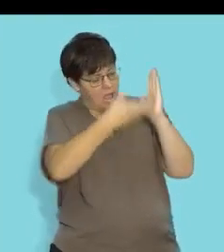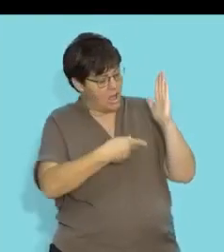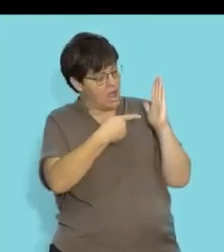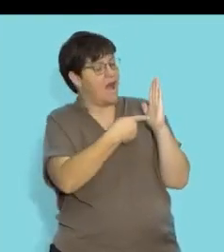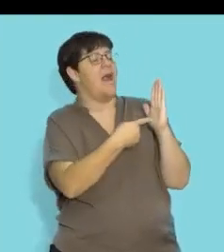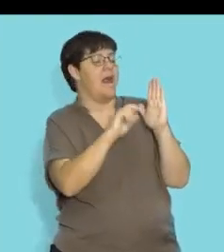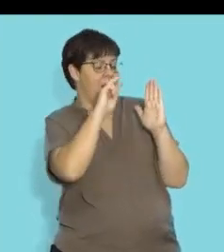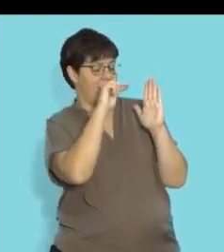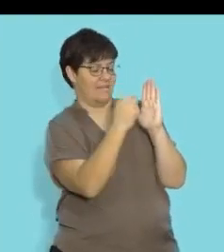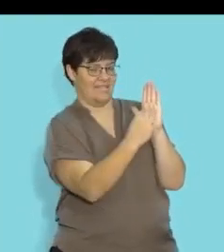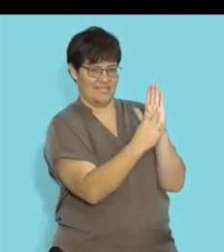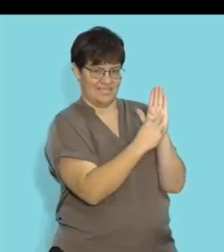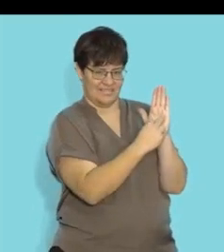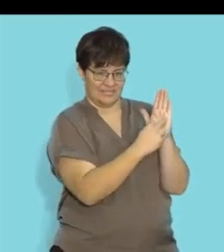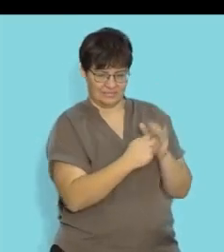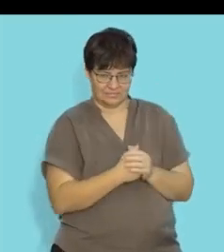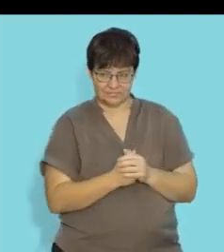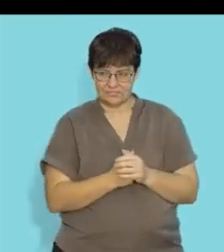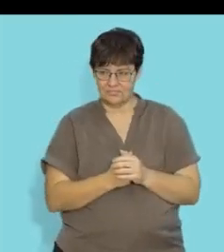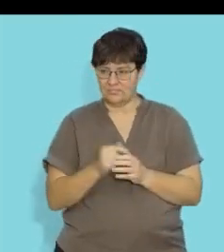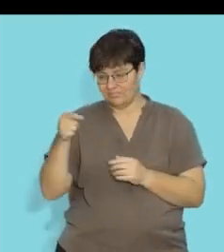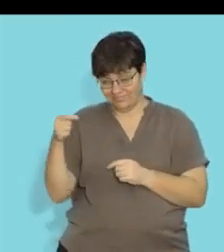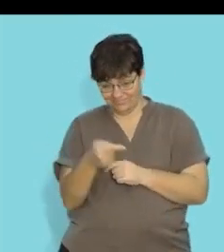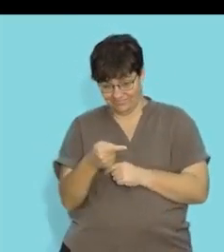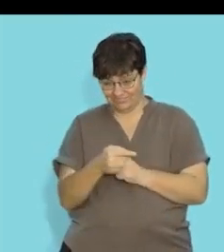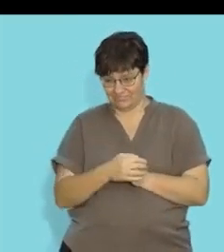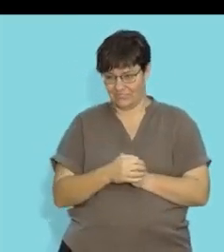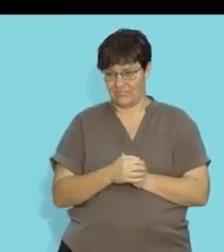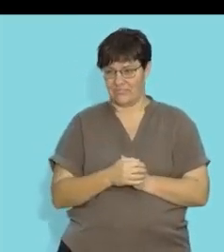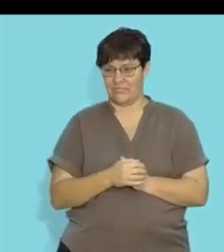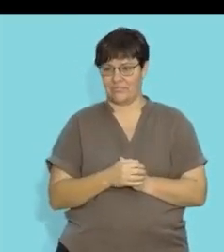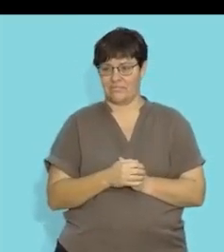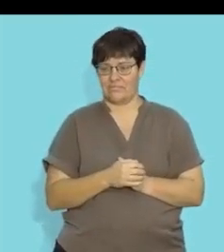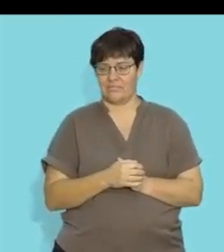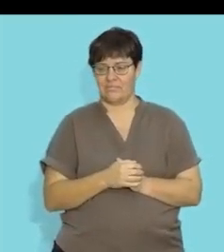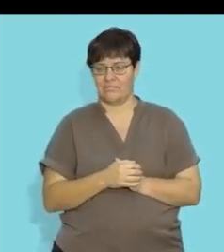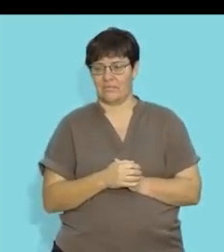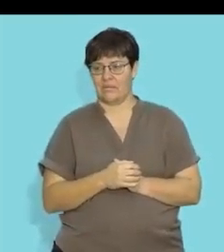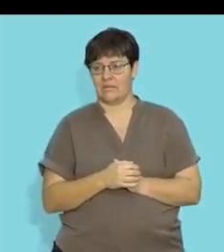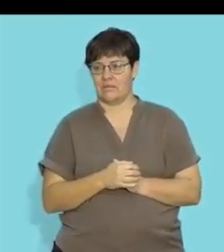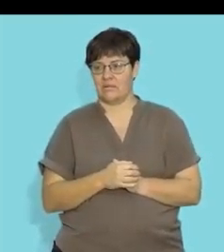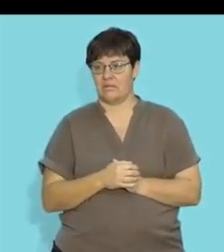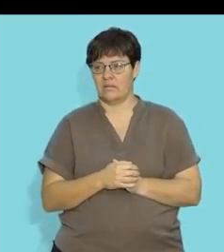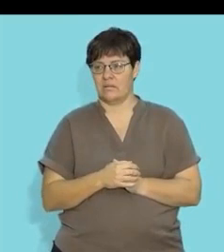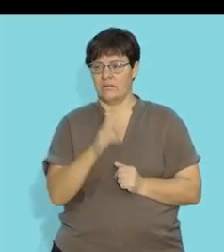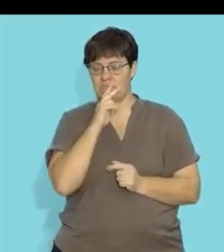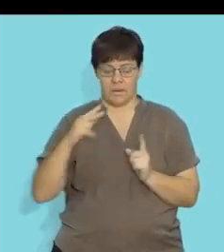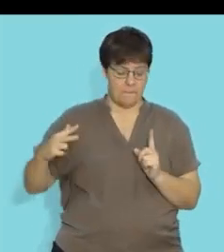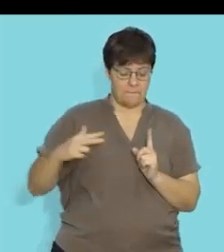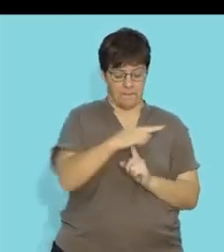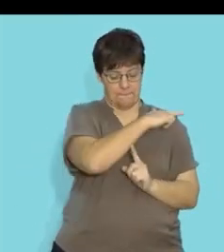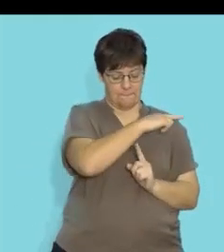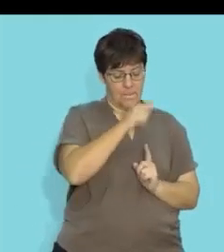looking at it in a cross-section so that's essentially what we're looking at in this diagram so we're looking at a cross-section